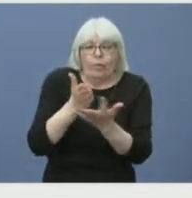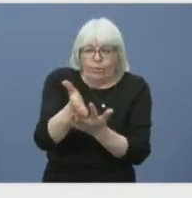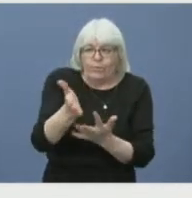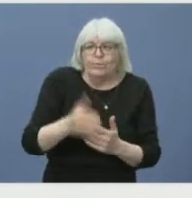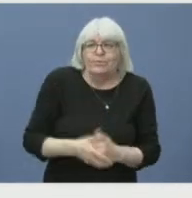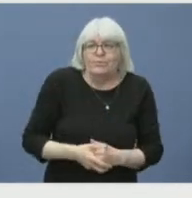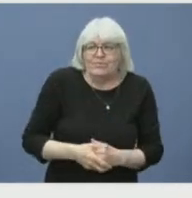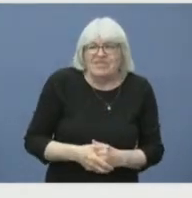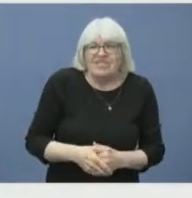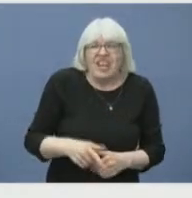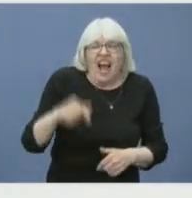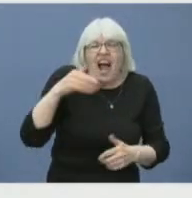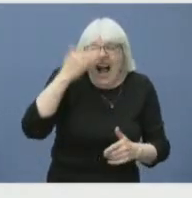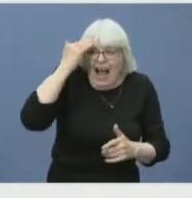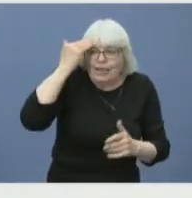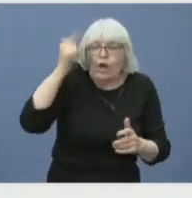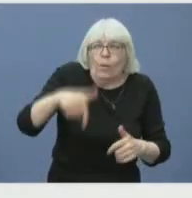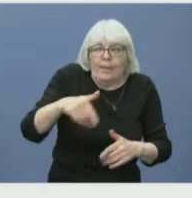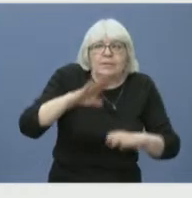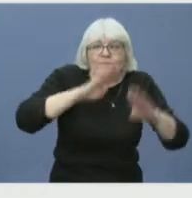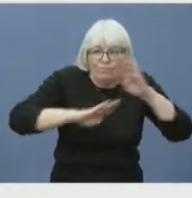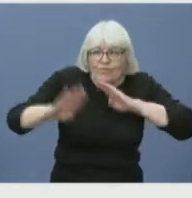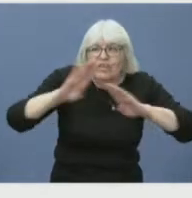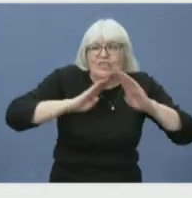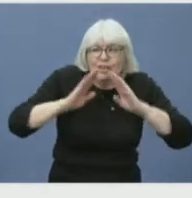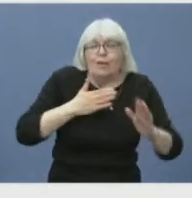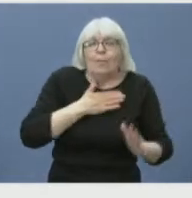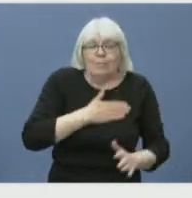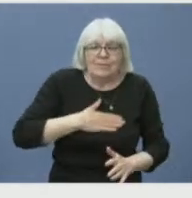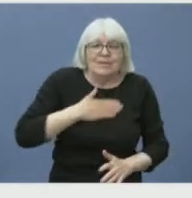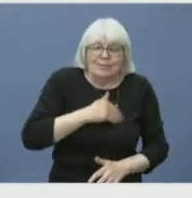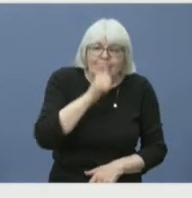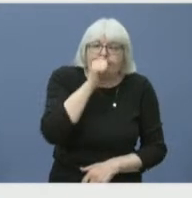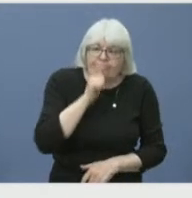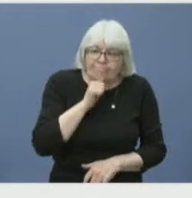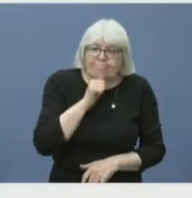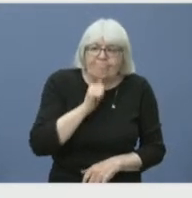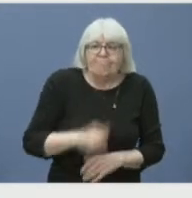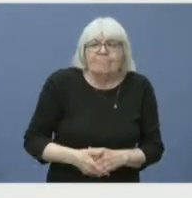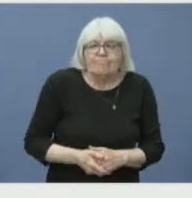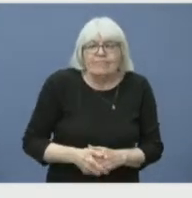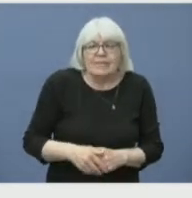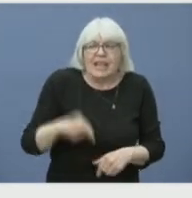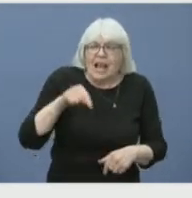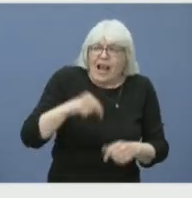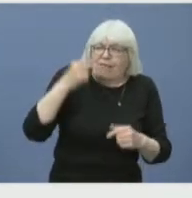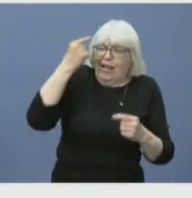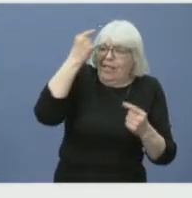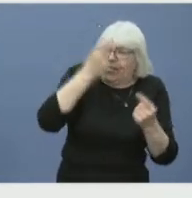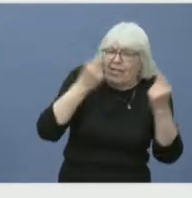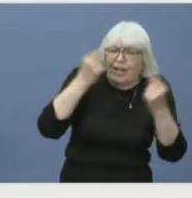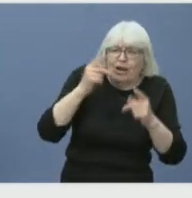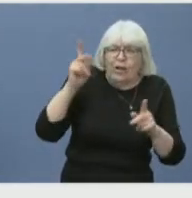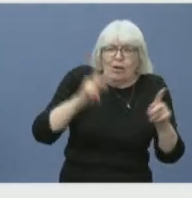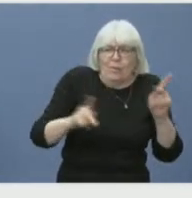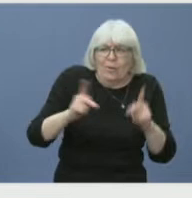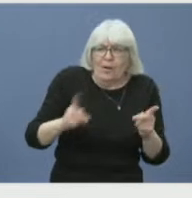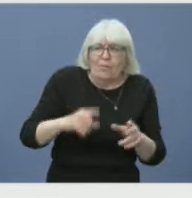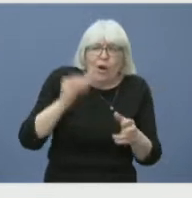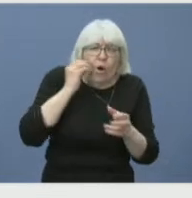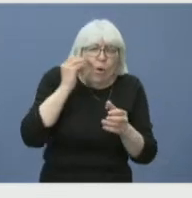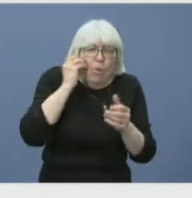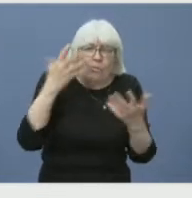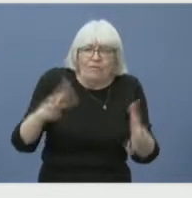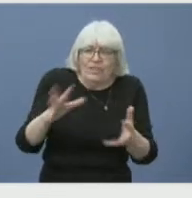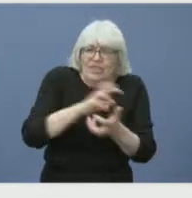frustrating and again we ask for your patience. For the consideration of those whose properties have been damaged or destroyed,